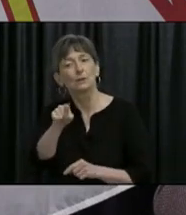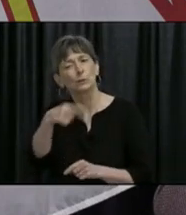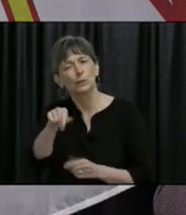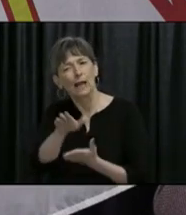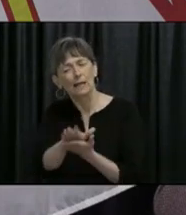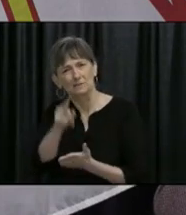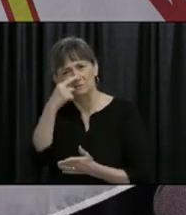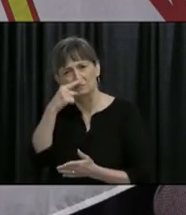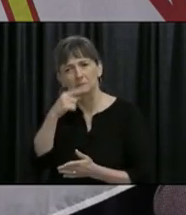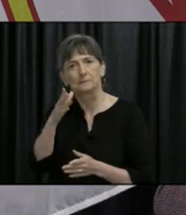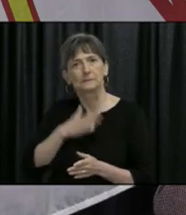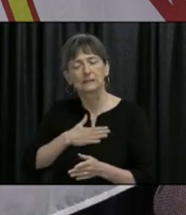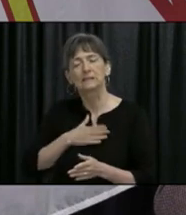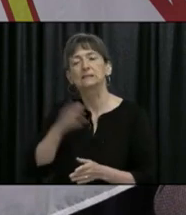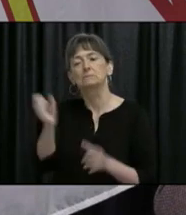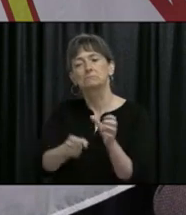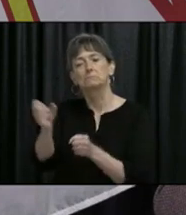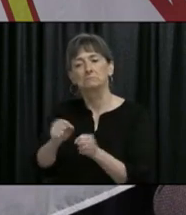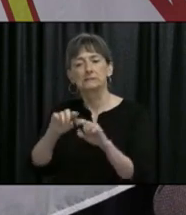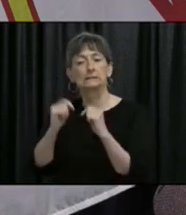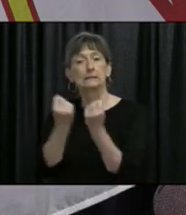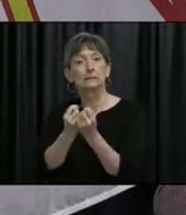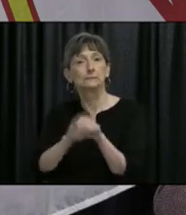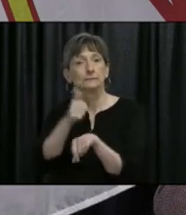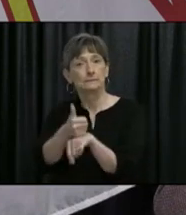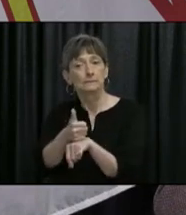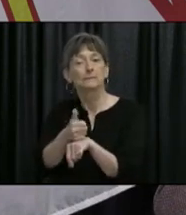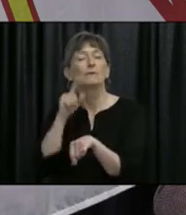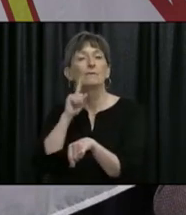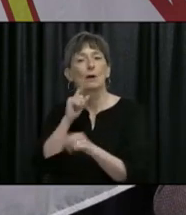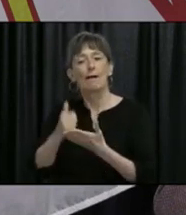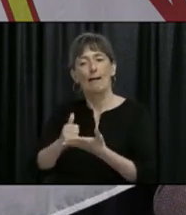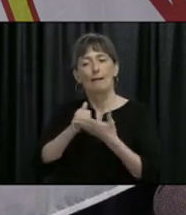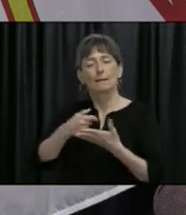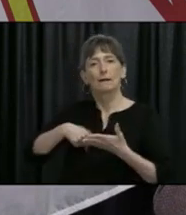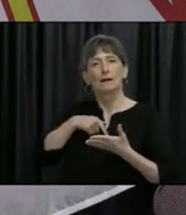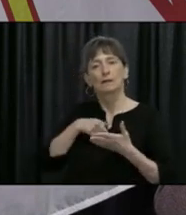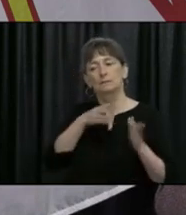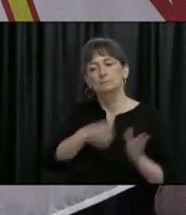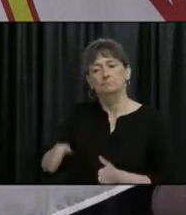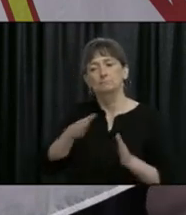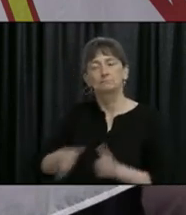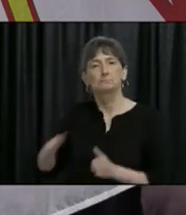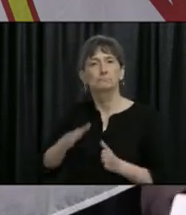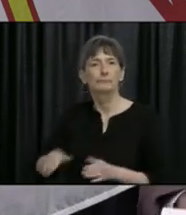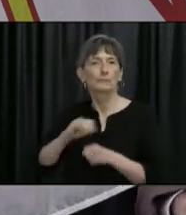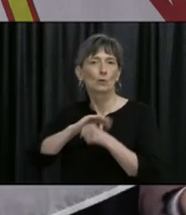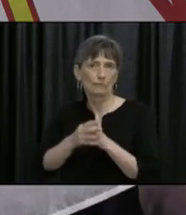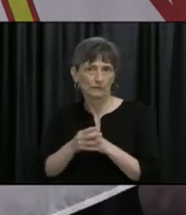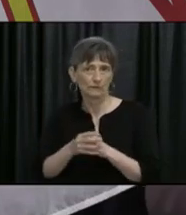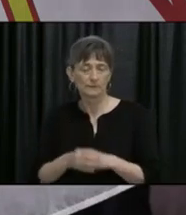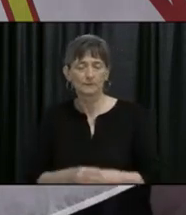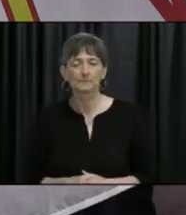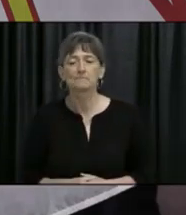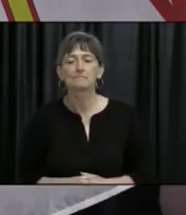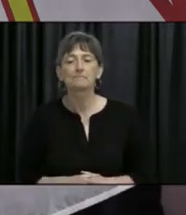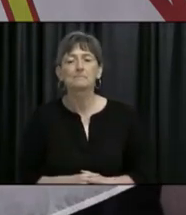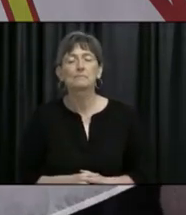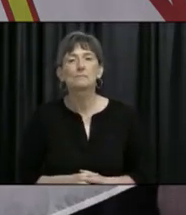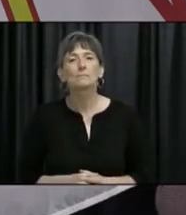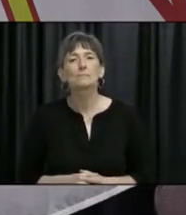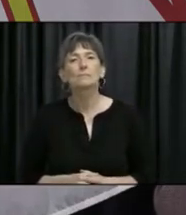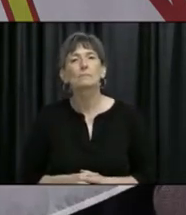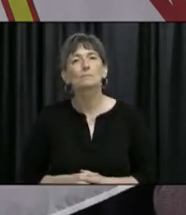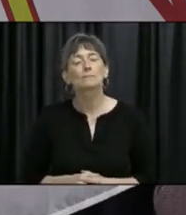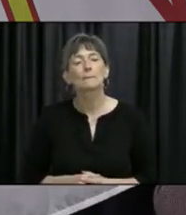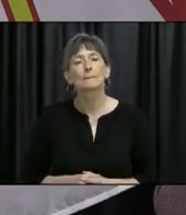to help inform our health system planning for COVID-19 and for this pandemic in Newfoundland and Labrador. And of course, this was about making sure that